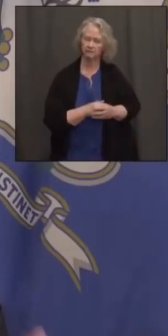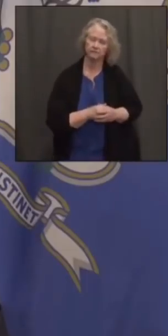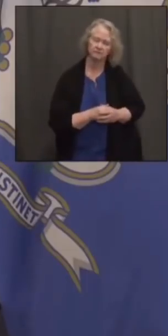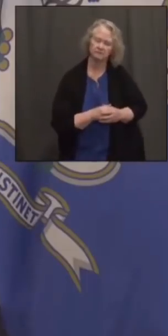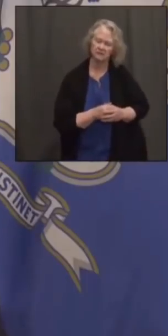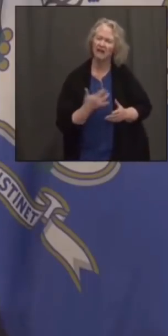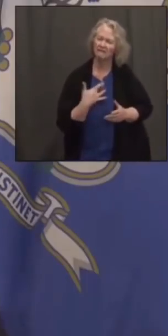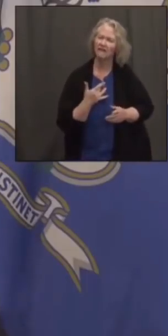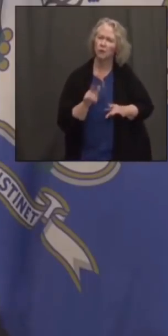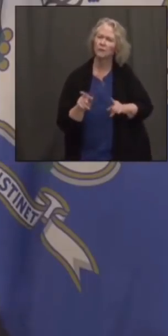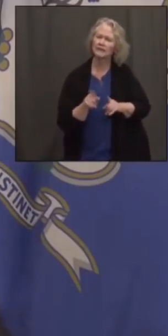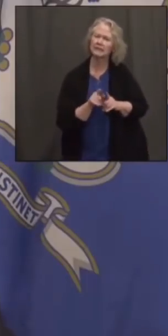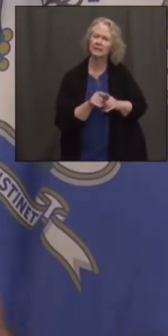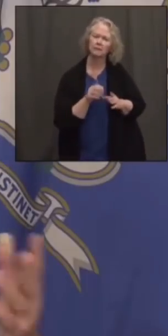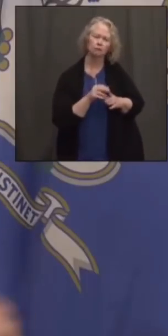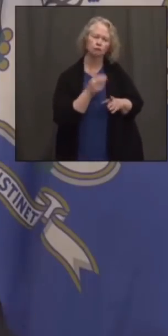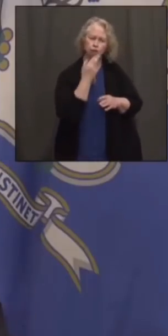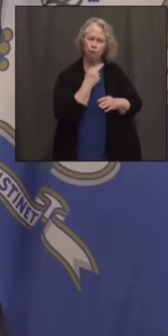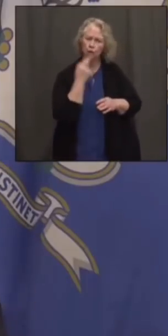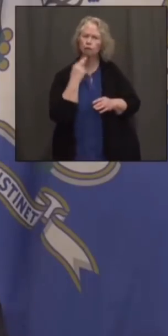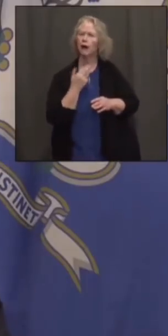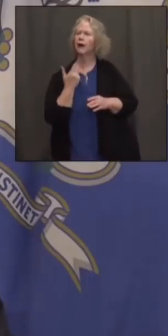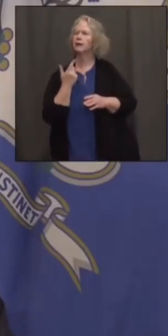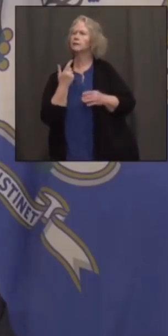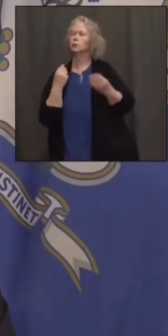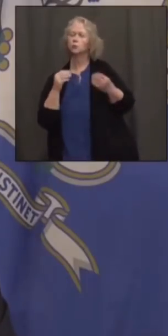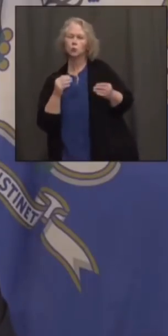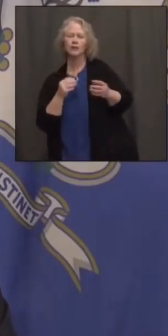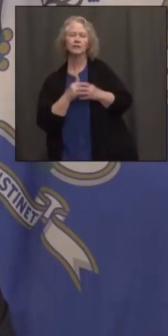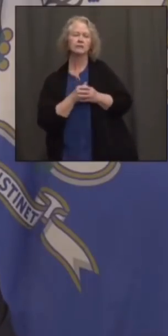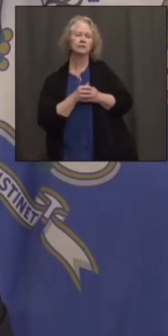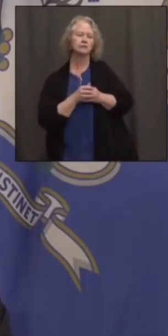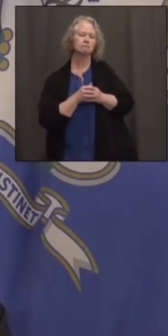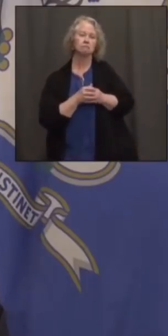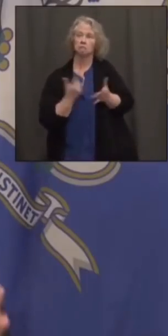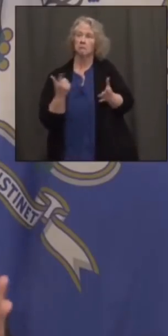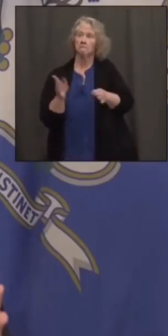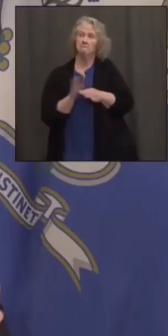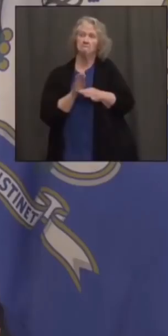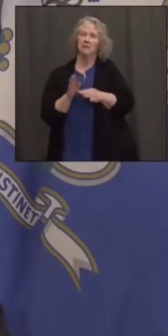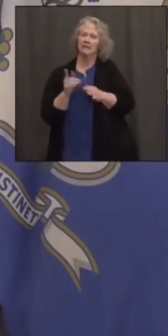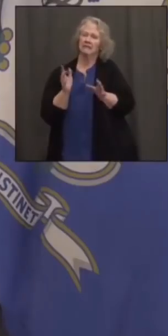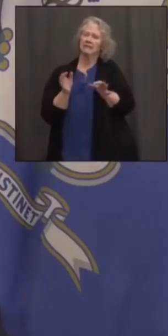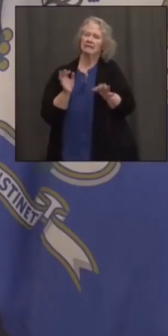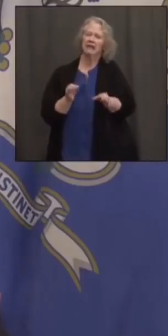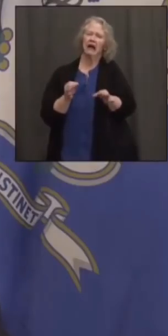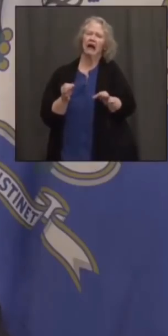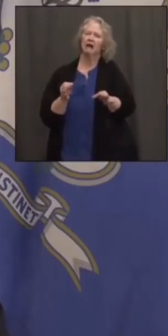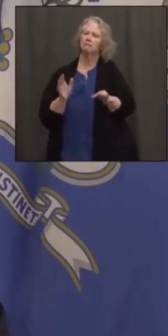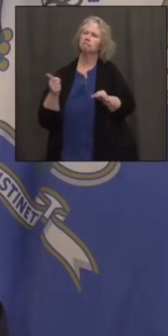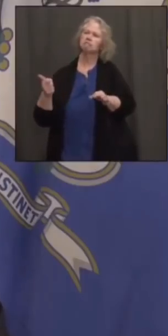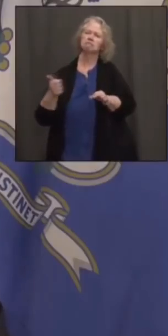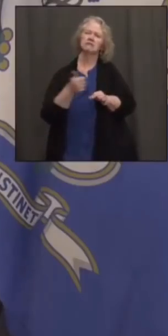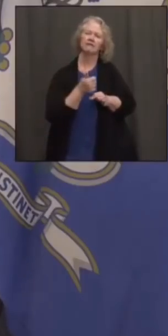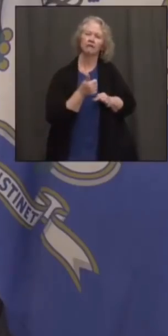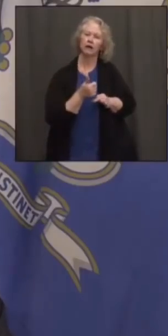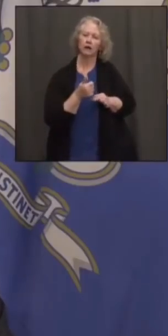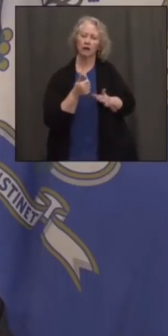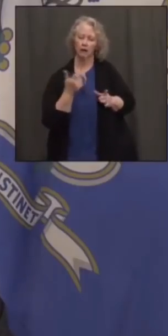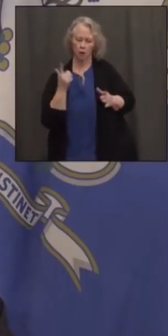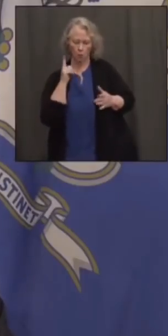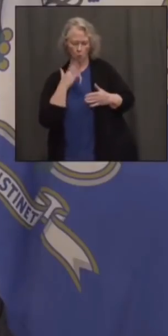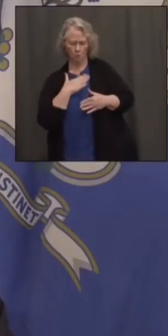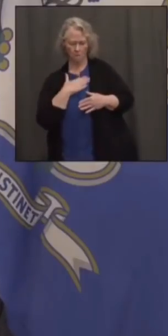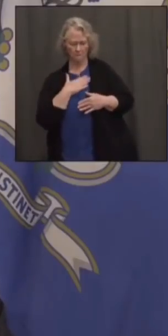same thing in restaurants and stores where different vendors elect to do it different ways because they know their businesses